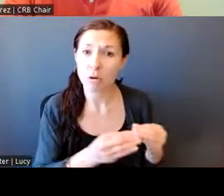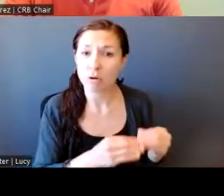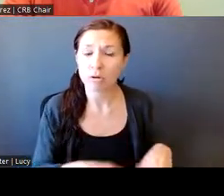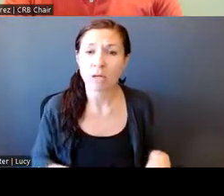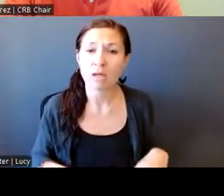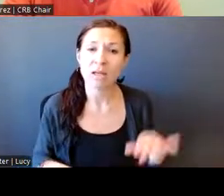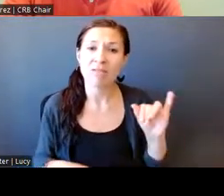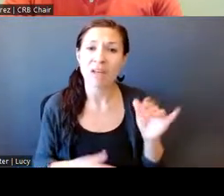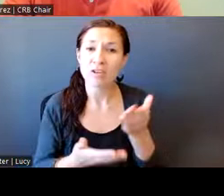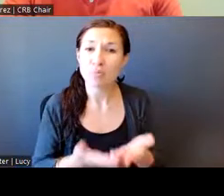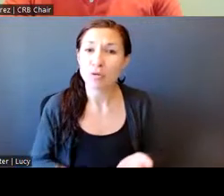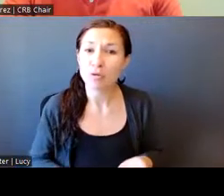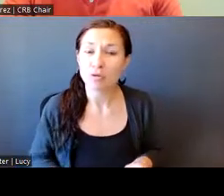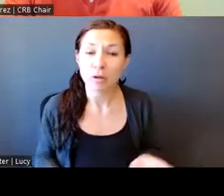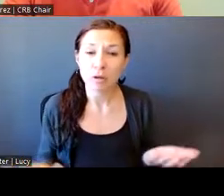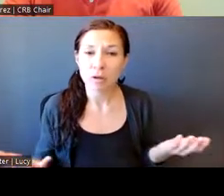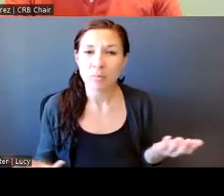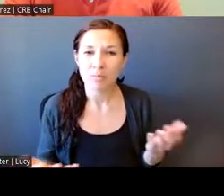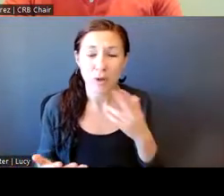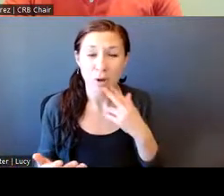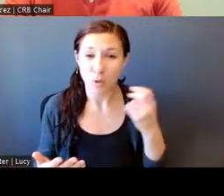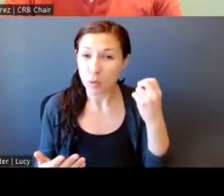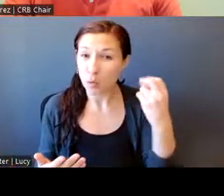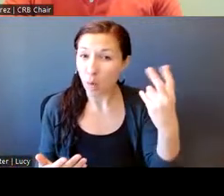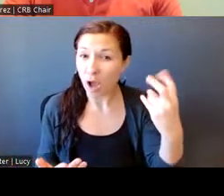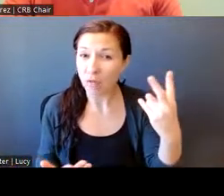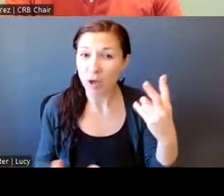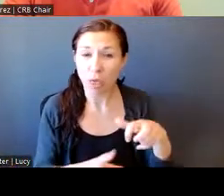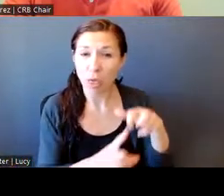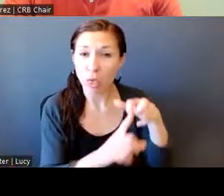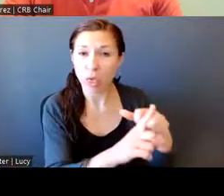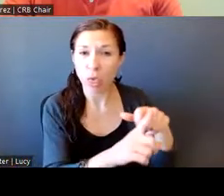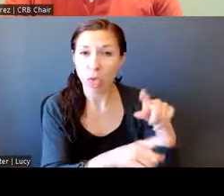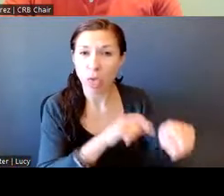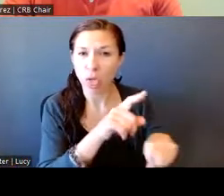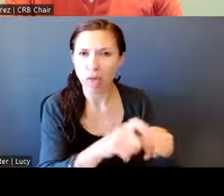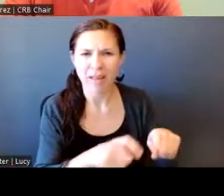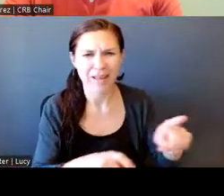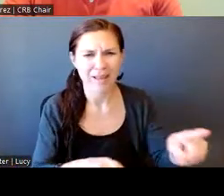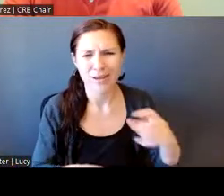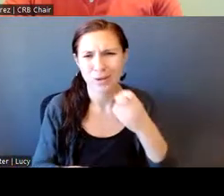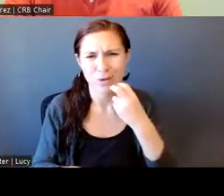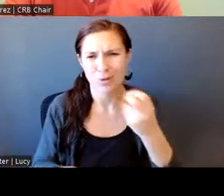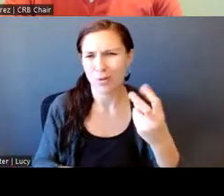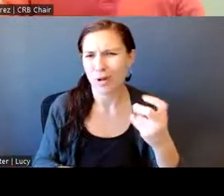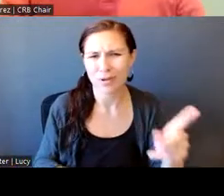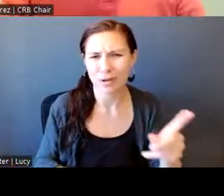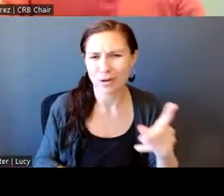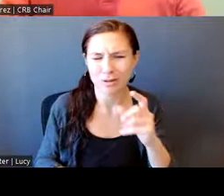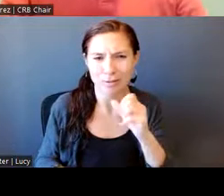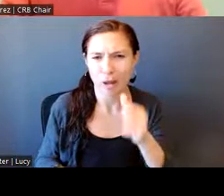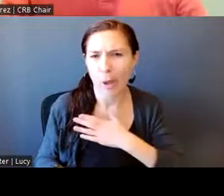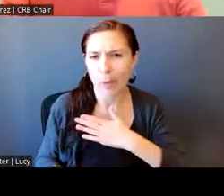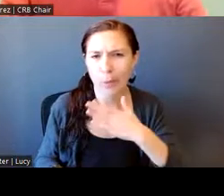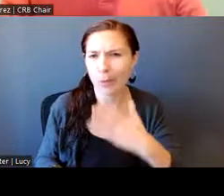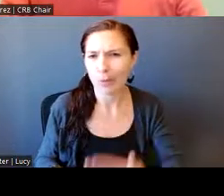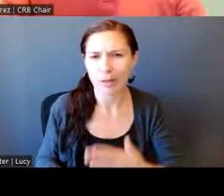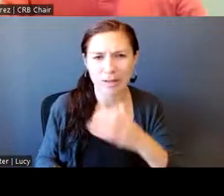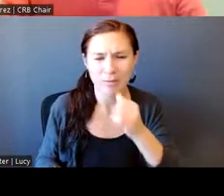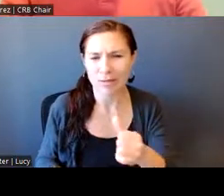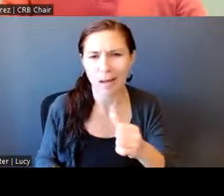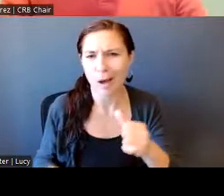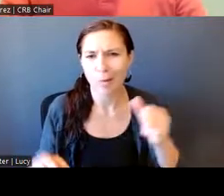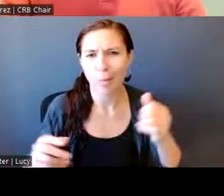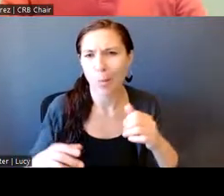a 12 year old being stopped in question is never voluntary. I don't care what that was a volunteer. No, there's no such